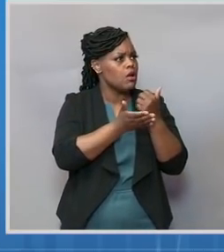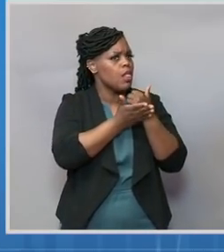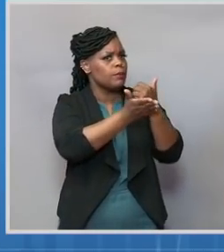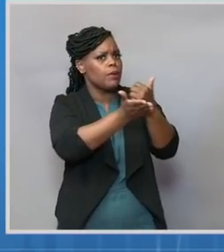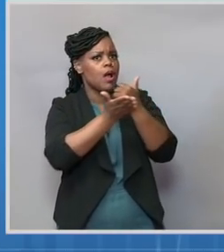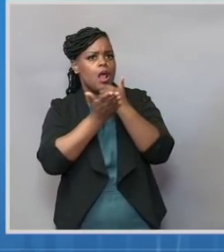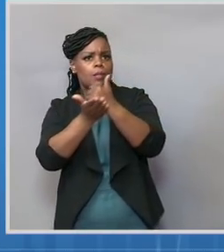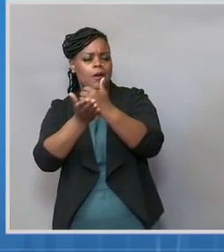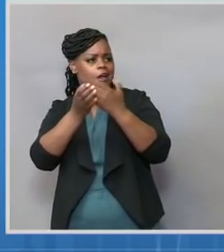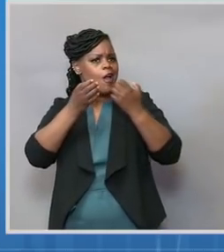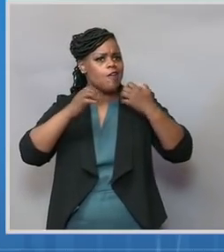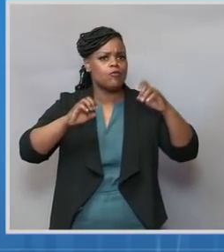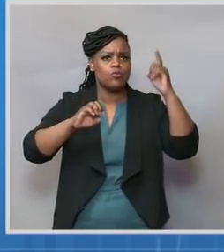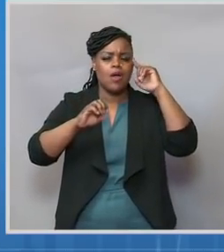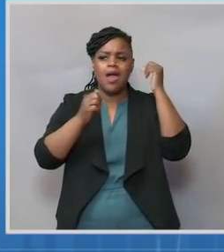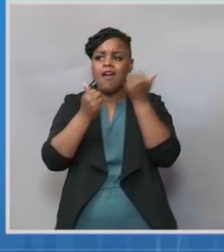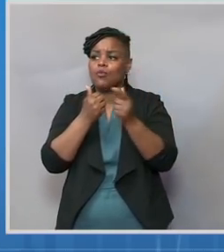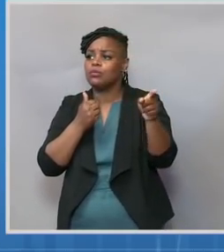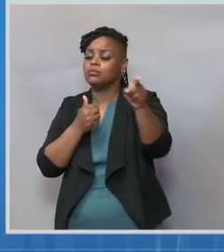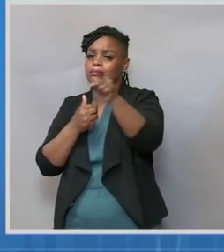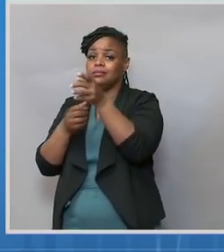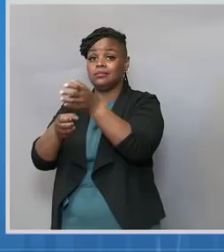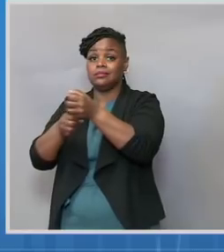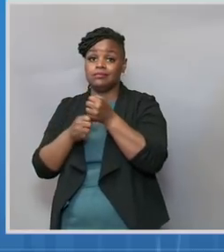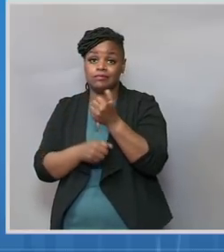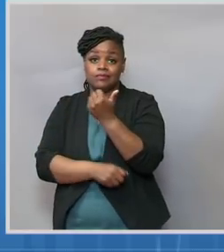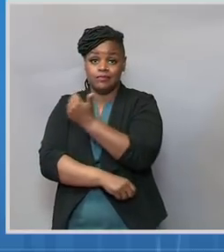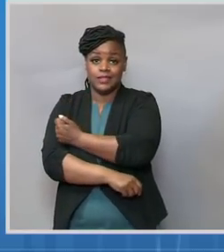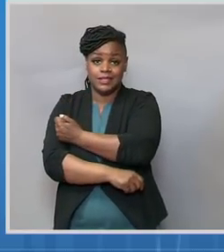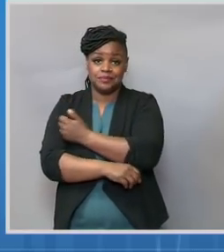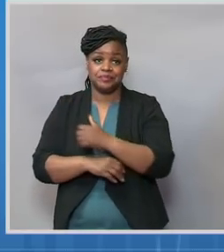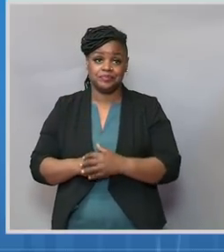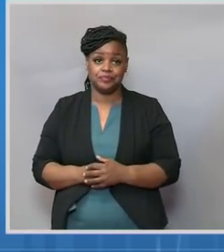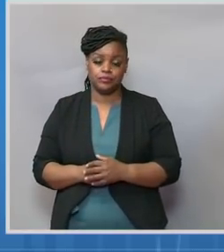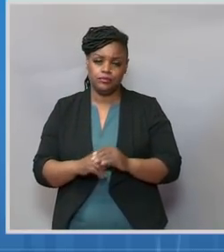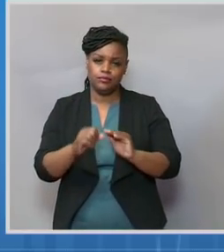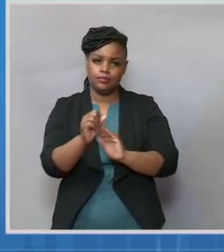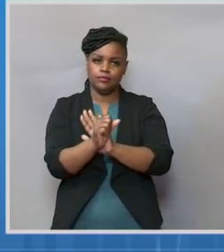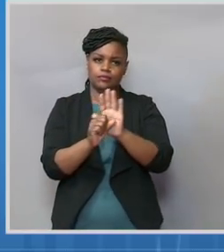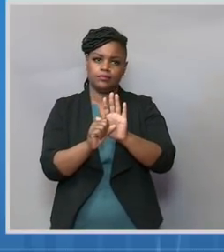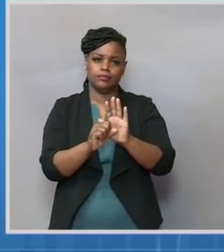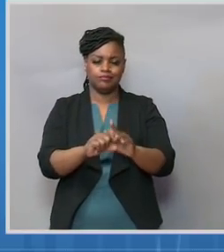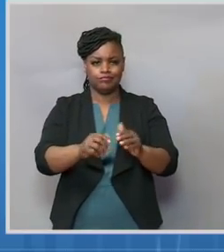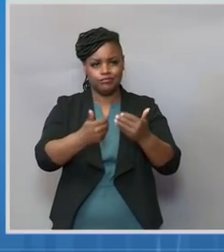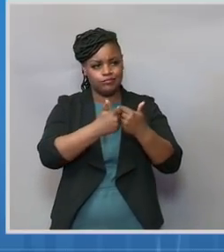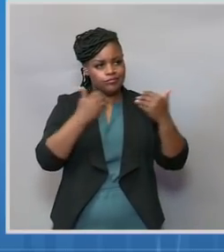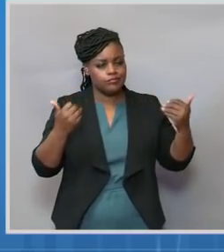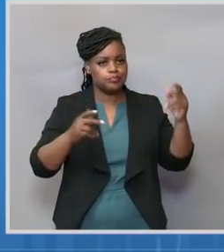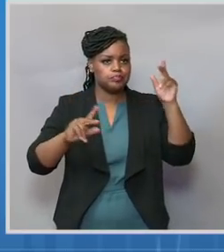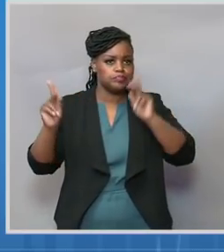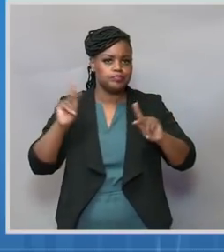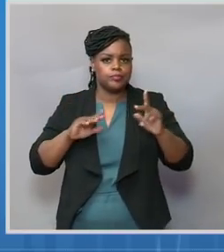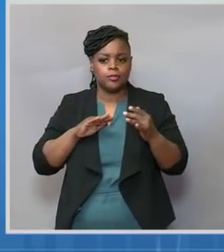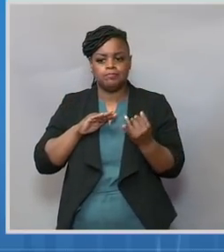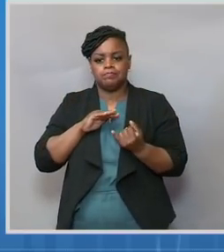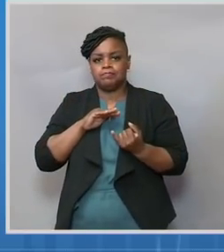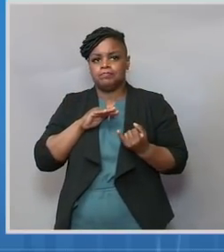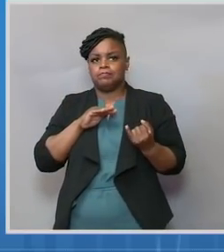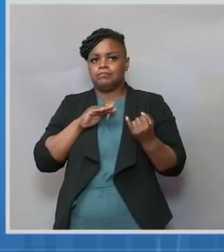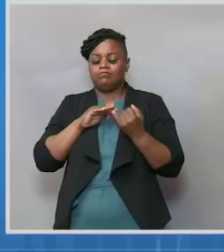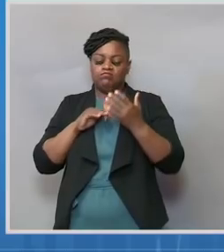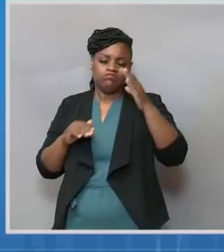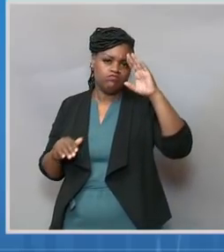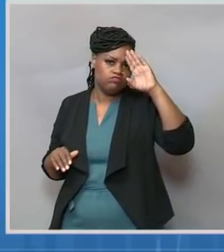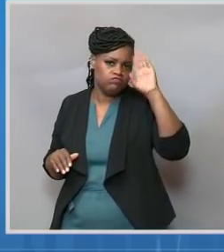Look, I know that COVID has separated many of us physically. And what's really encouraging and inspiring to me is just how